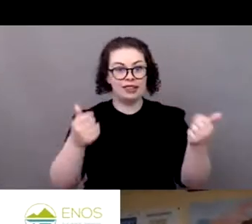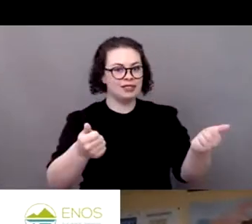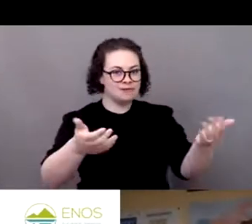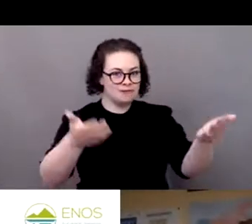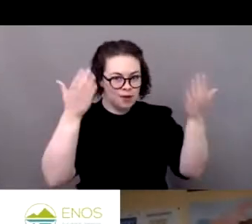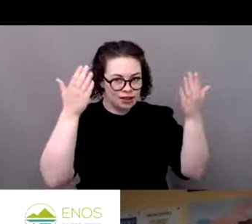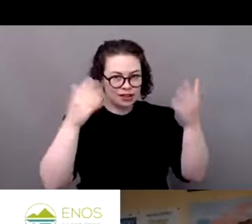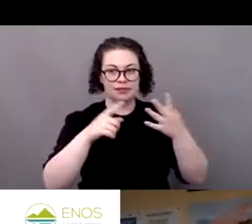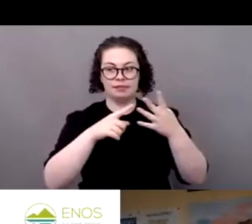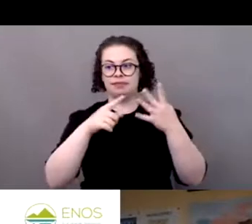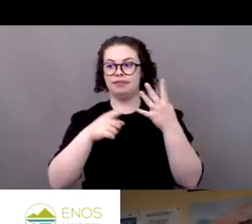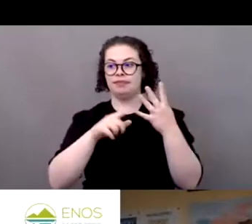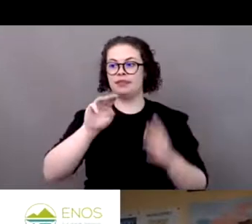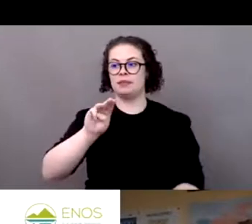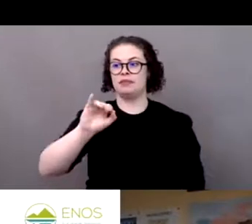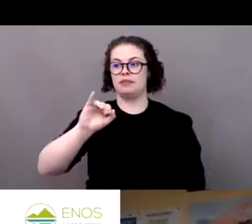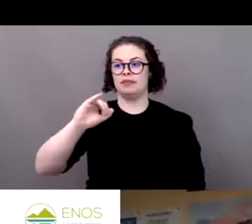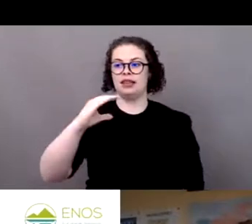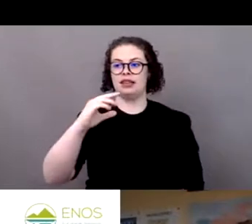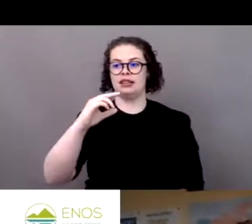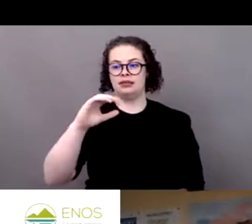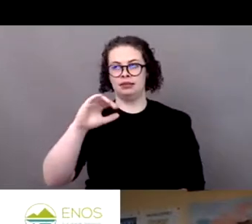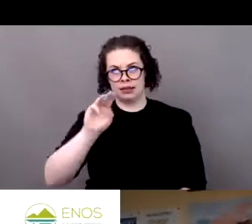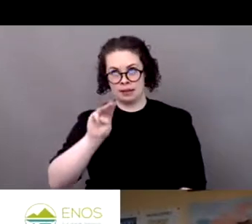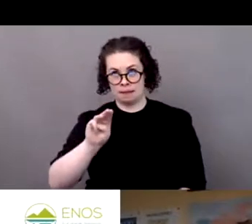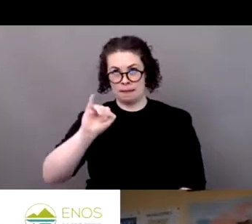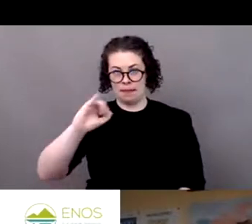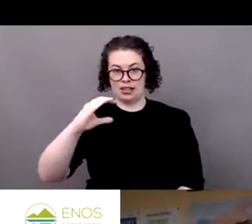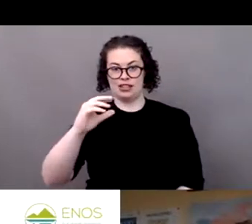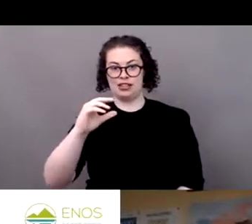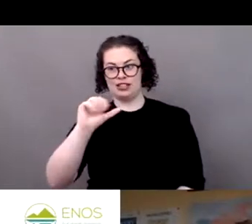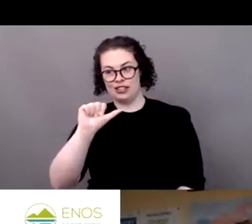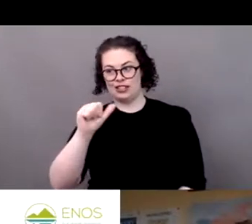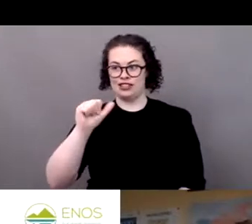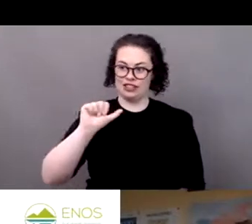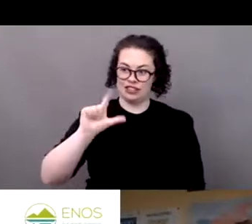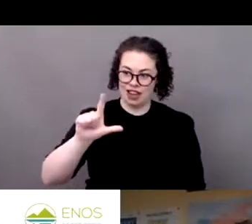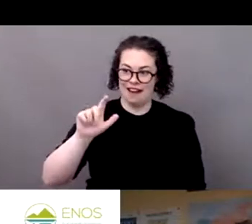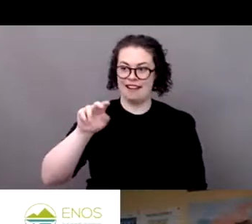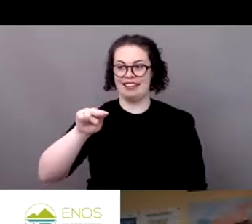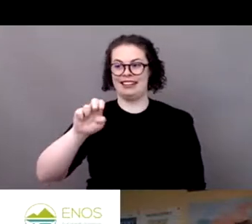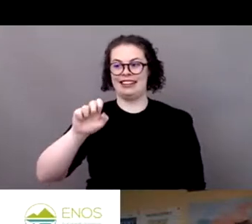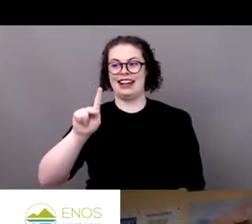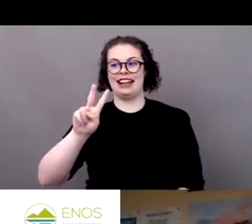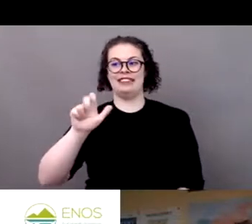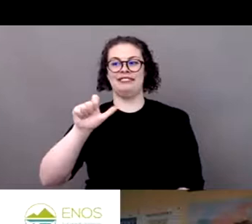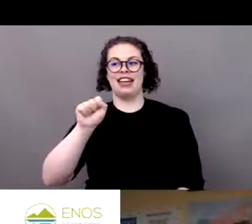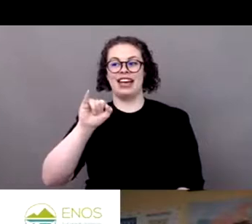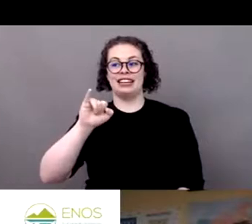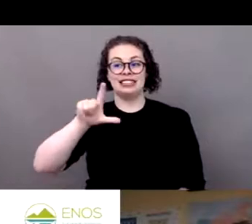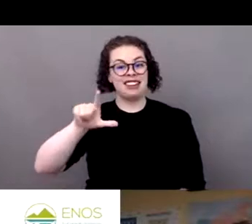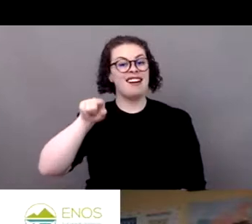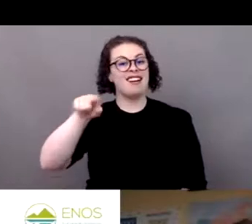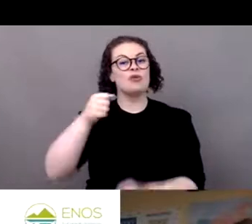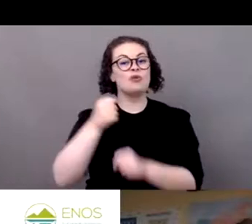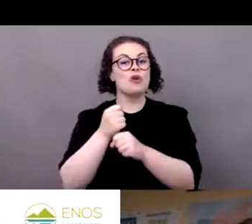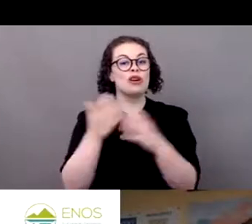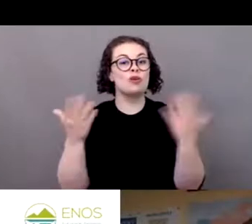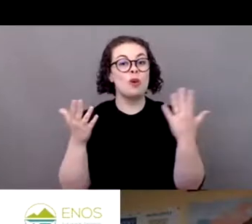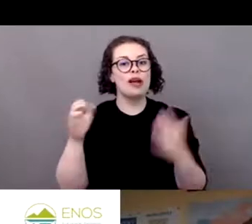Michel Neck-Vazil, climate change adaptation expert at the European Commission. Good morning.